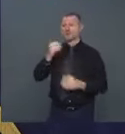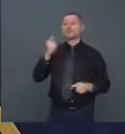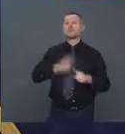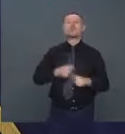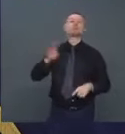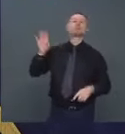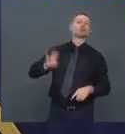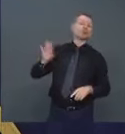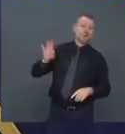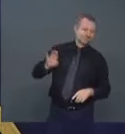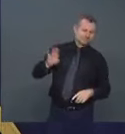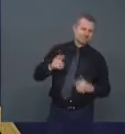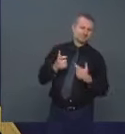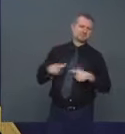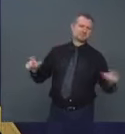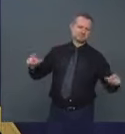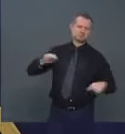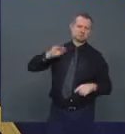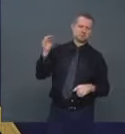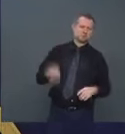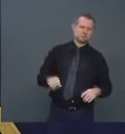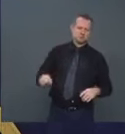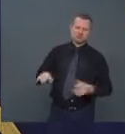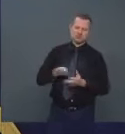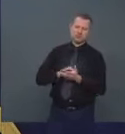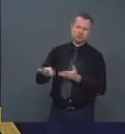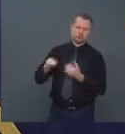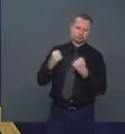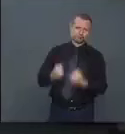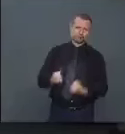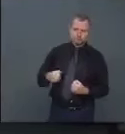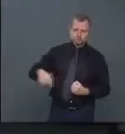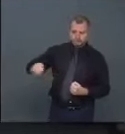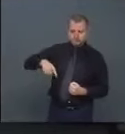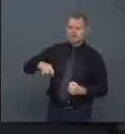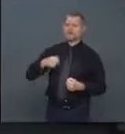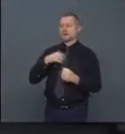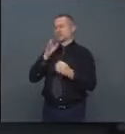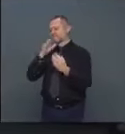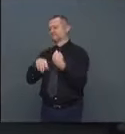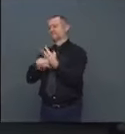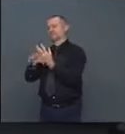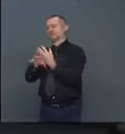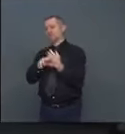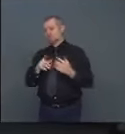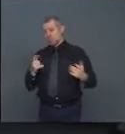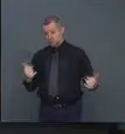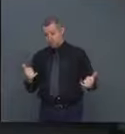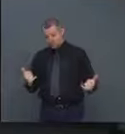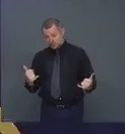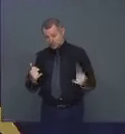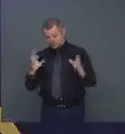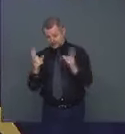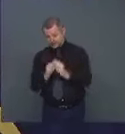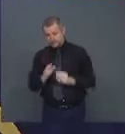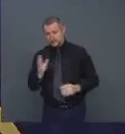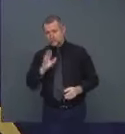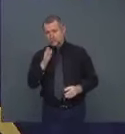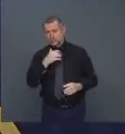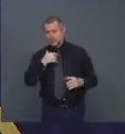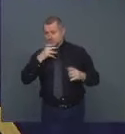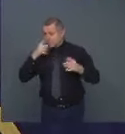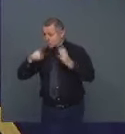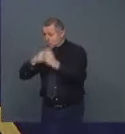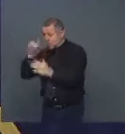predominant communities. And we're going to do it virtually. And you're doing that today? What do you plan on? As soon as we can set it up, either this